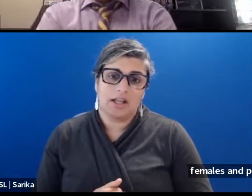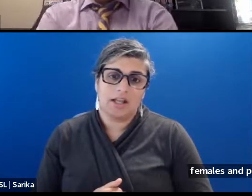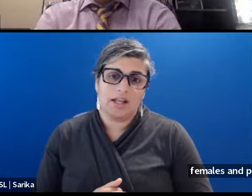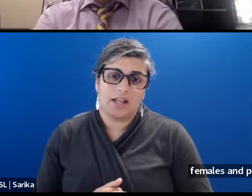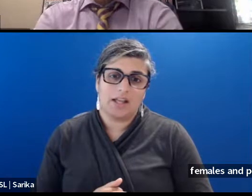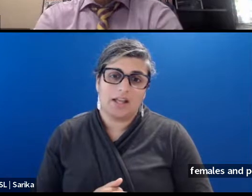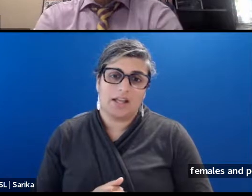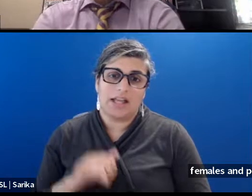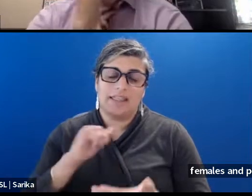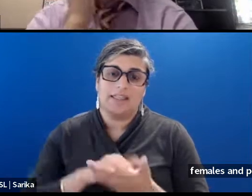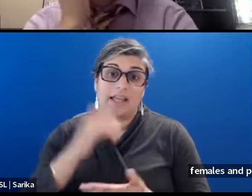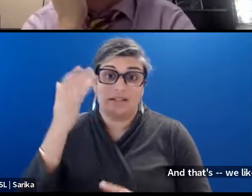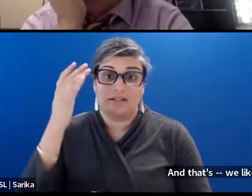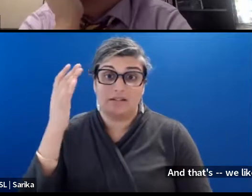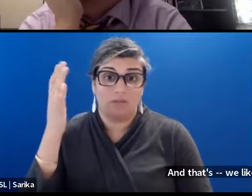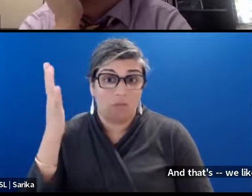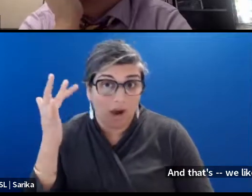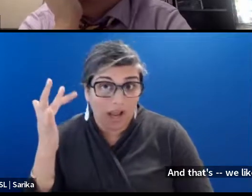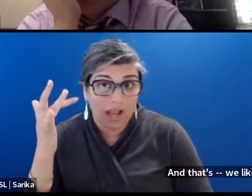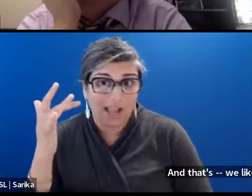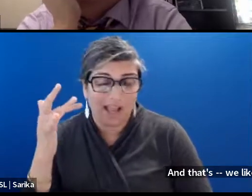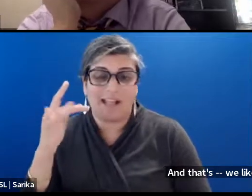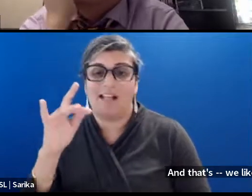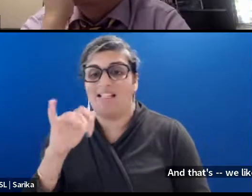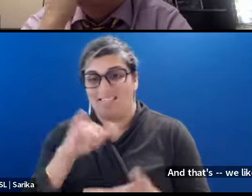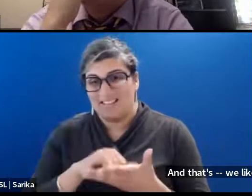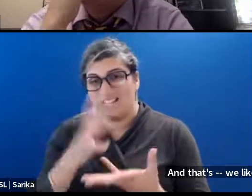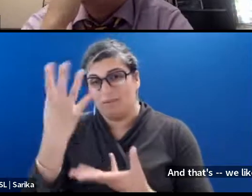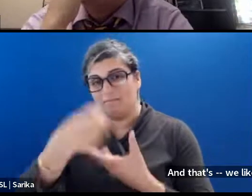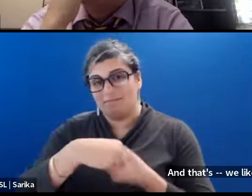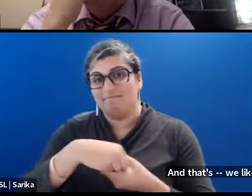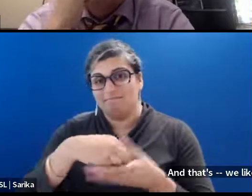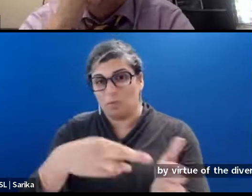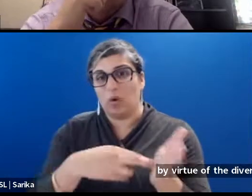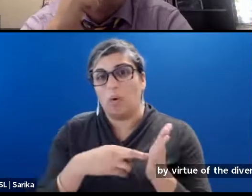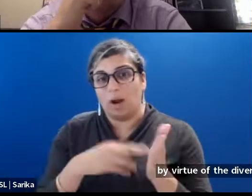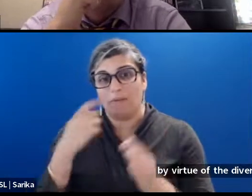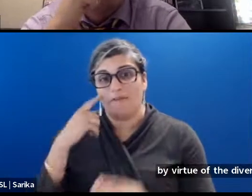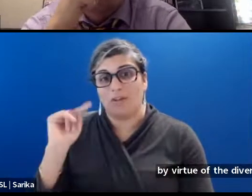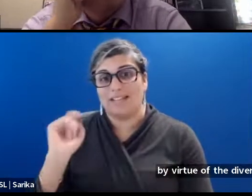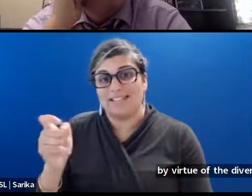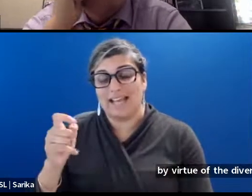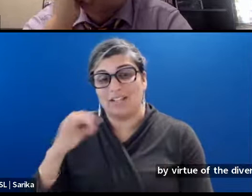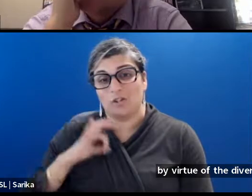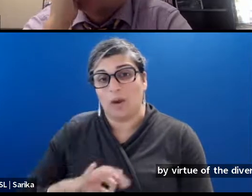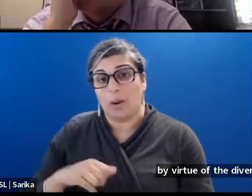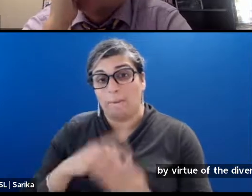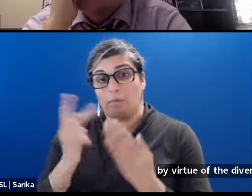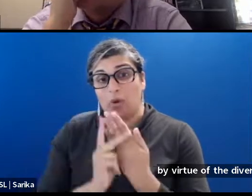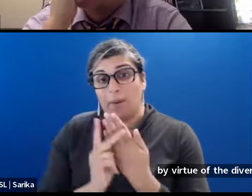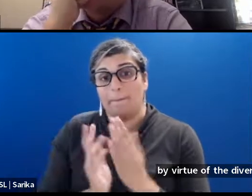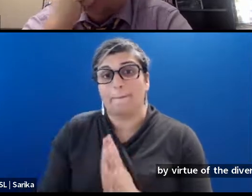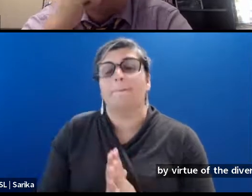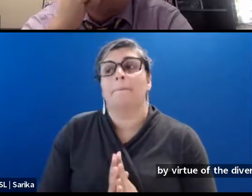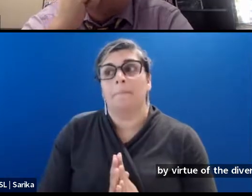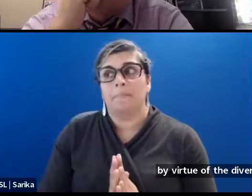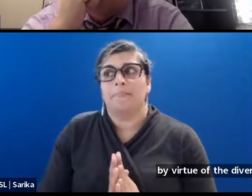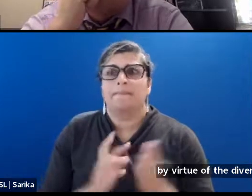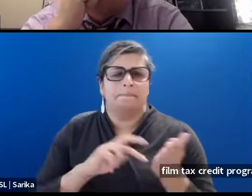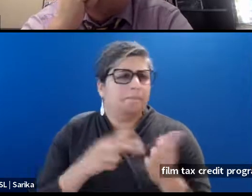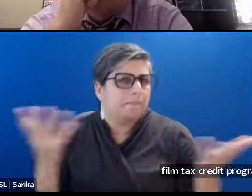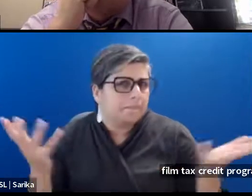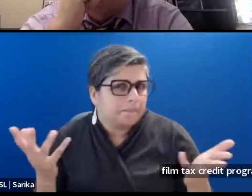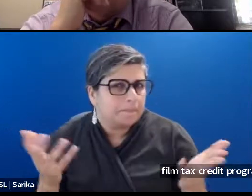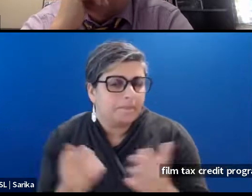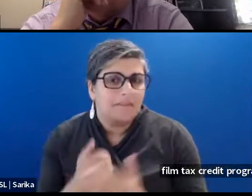by virtue of the, the diversity component, uh, of the film tax credit program. And, uh, so, so what that means is that, uh,